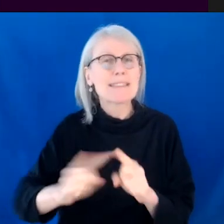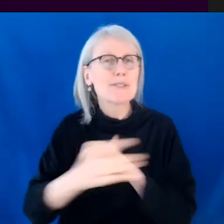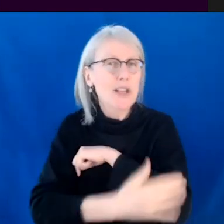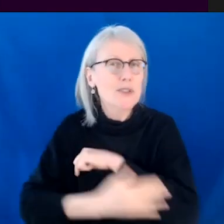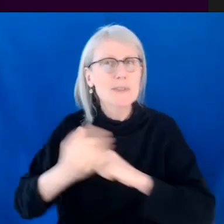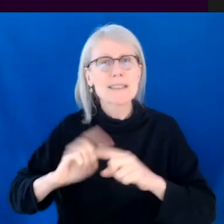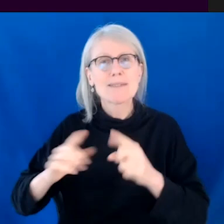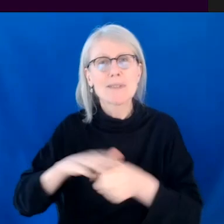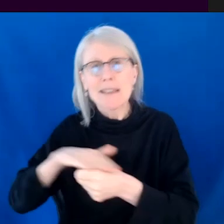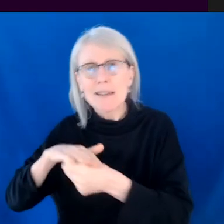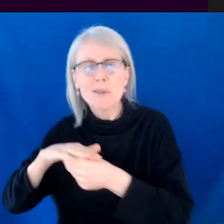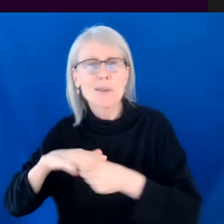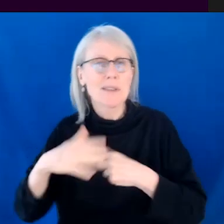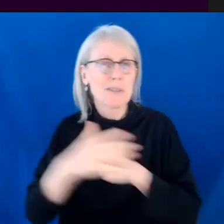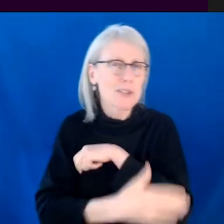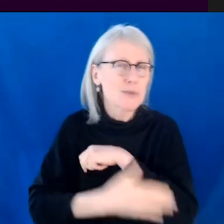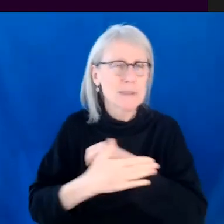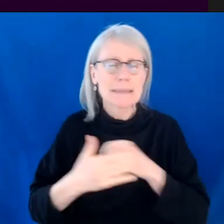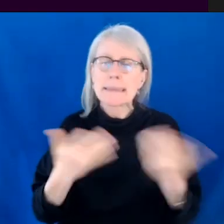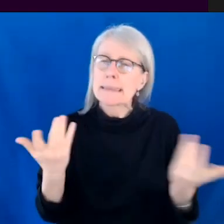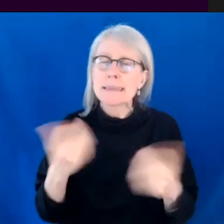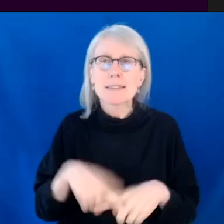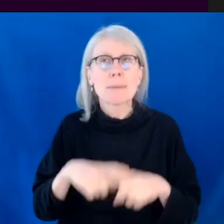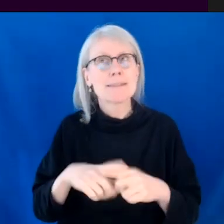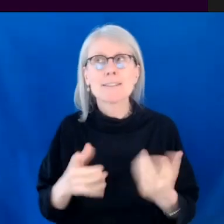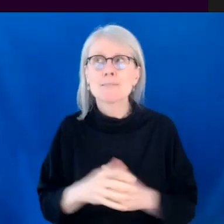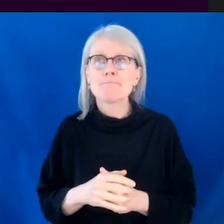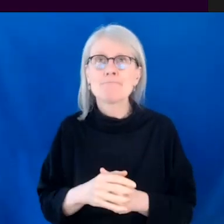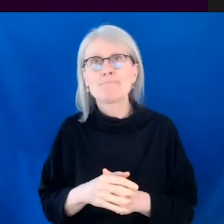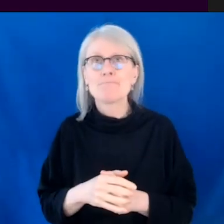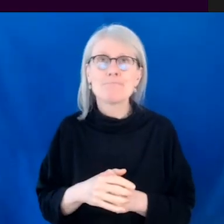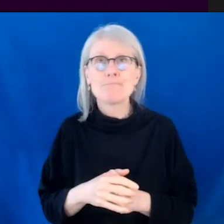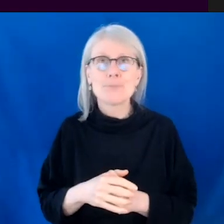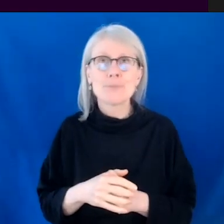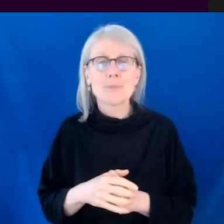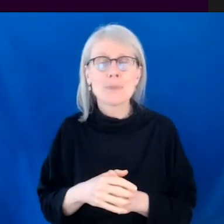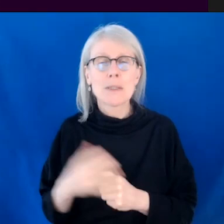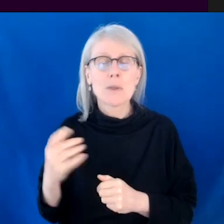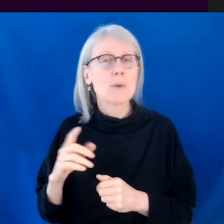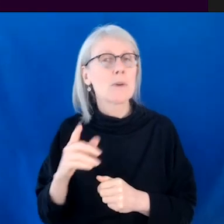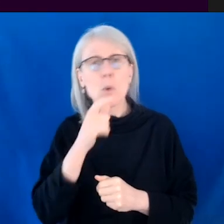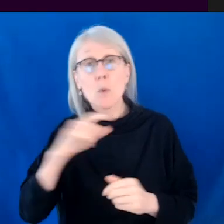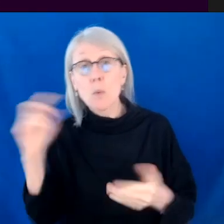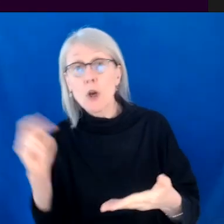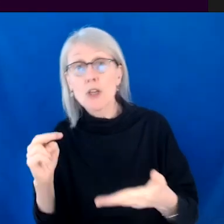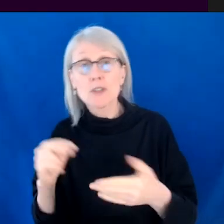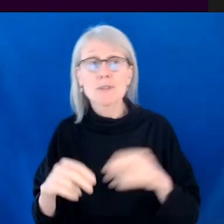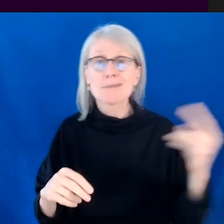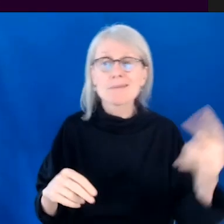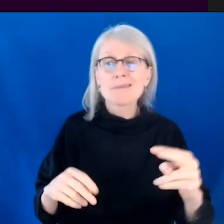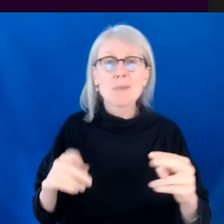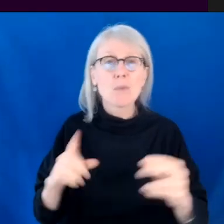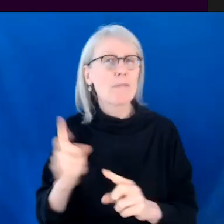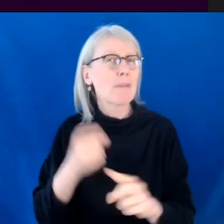or maybe depends on where it comes from, but, you know, we purposely made the